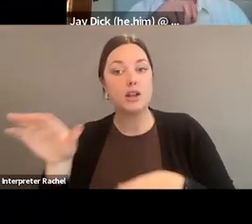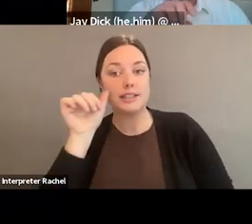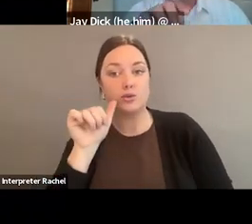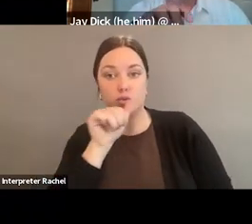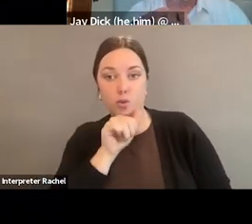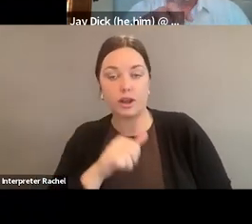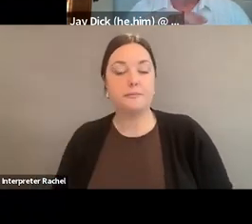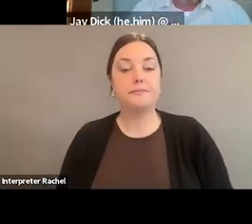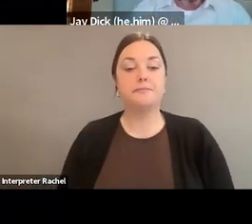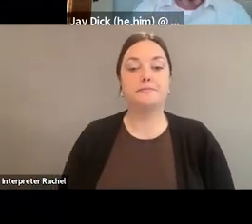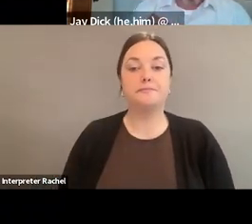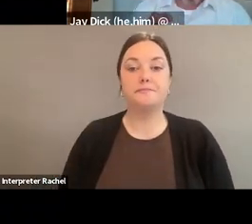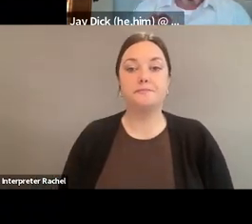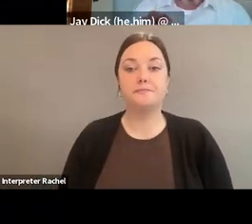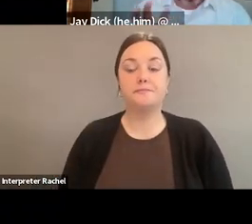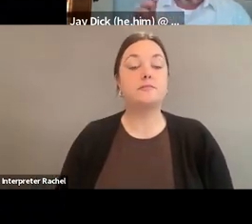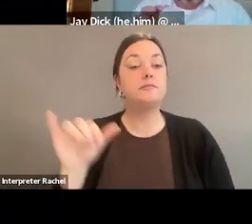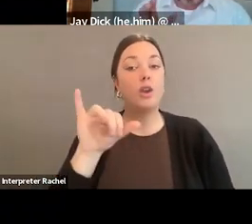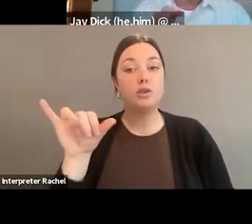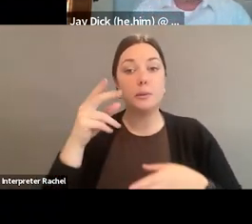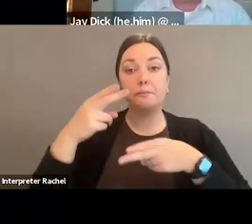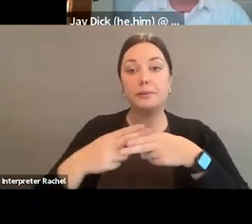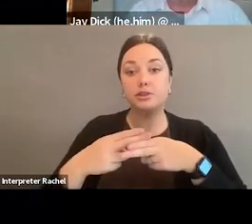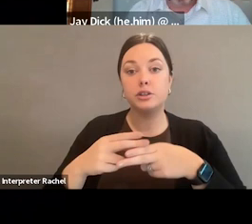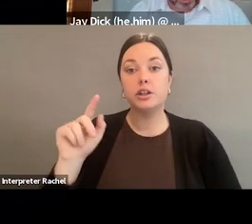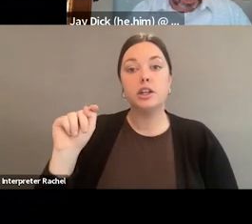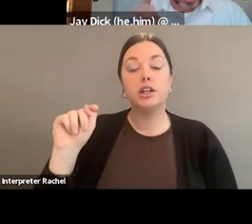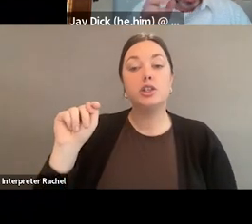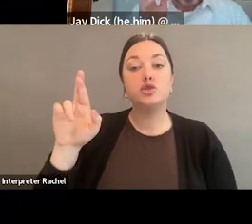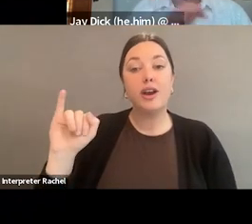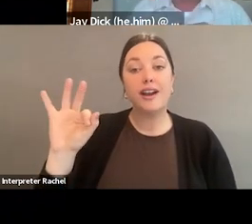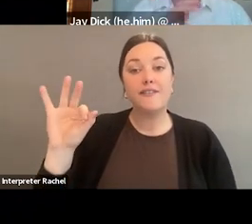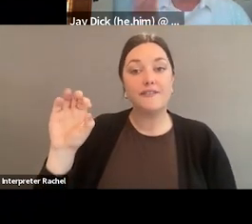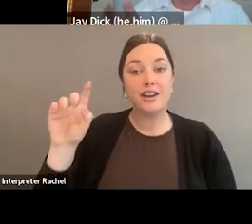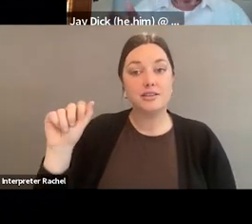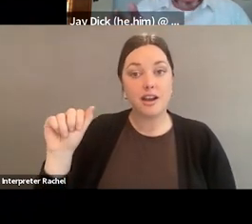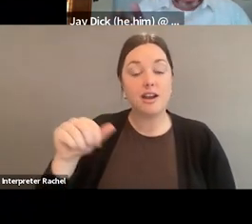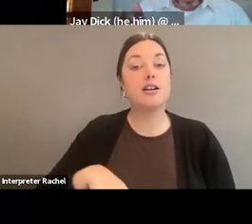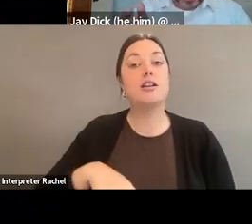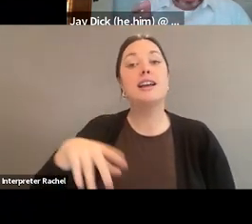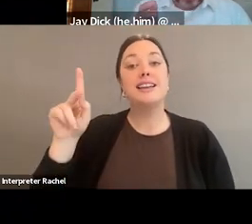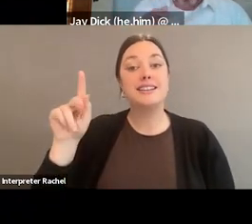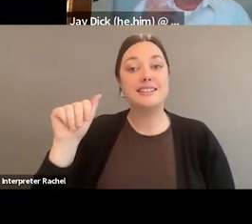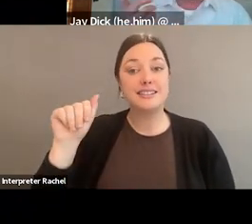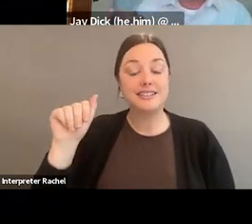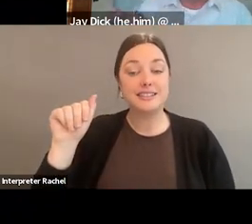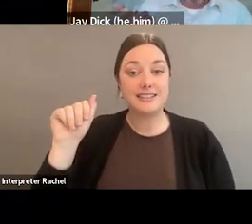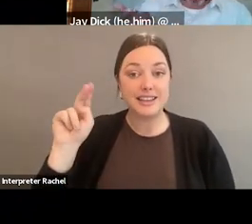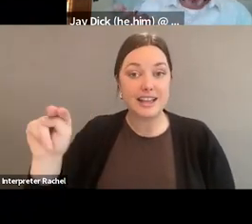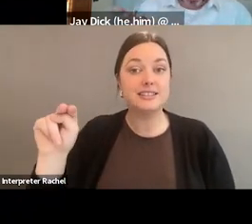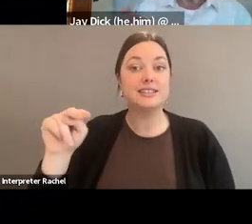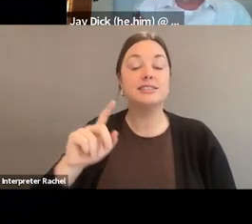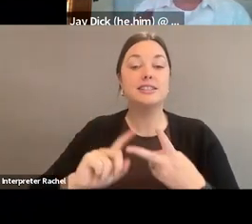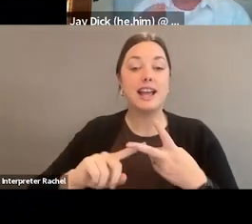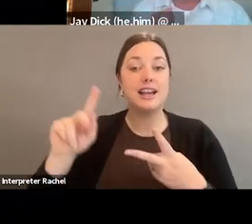don't have a trifecta doesn't mean there's things going on, in Kansas and Kentucky, they have a Democratic